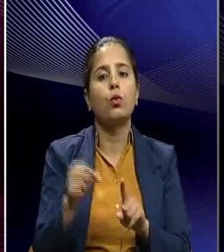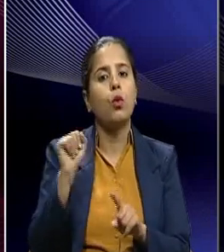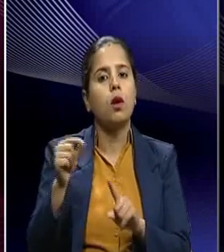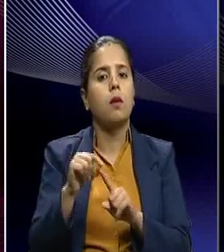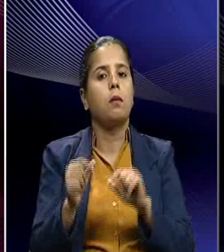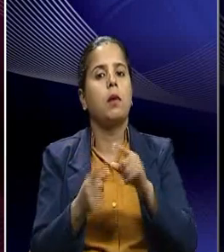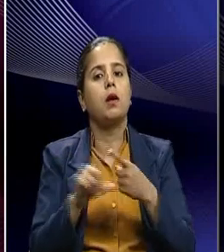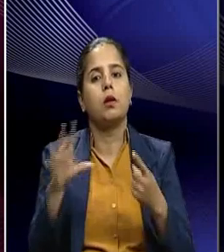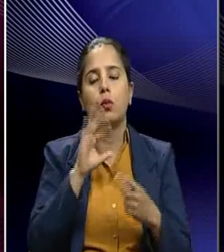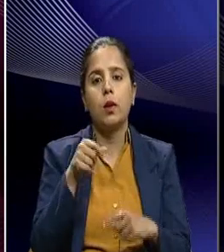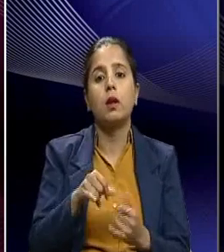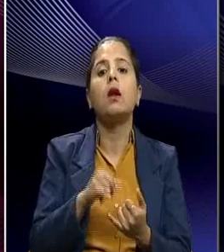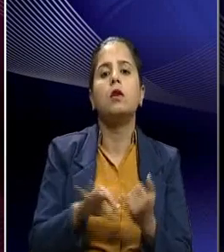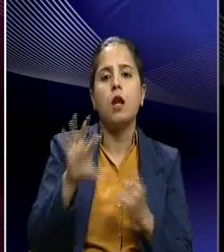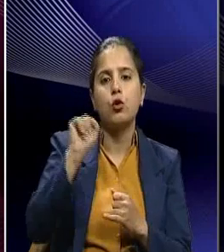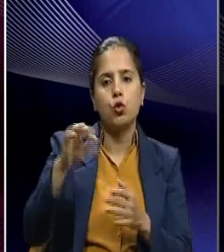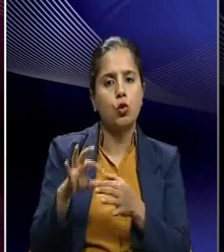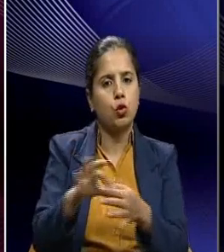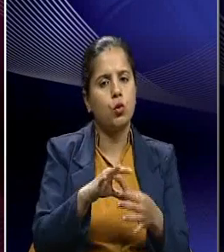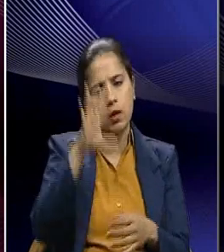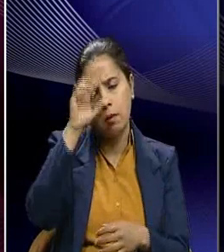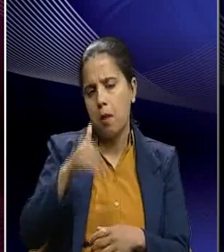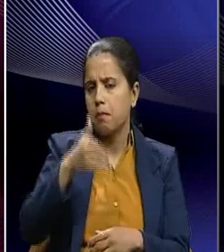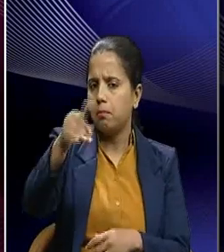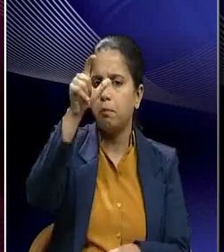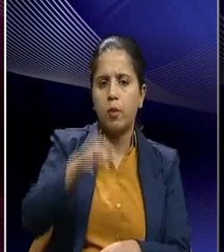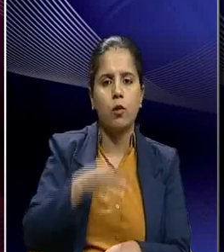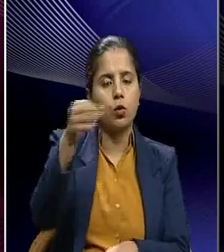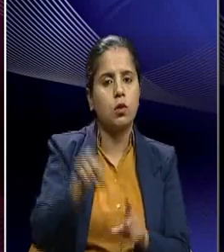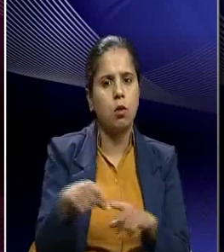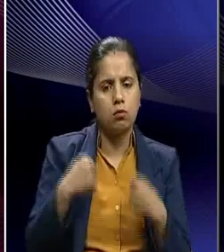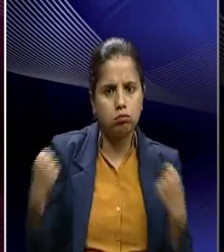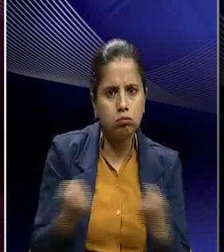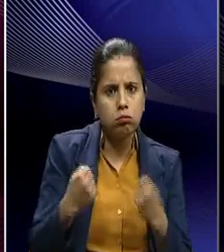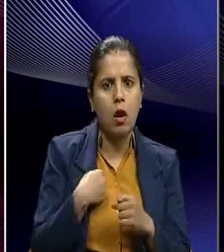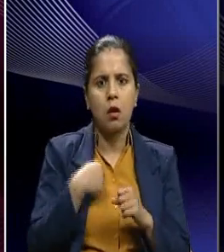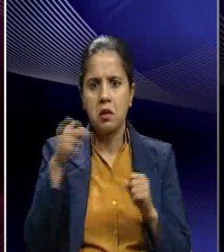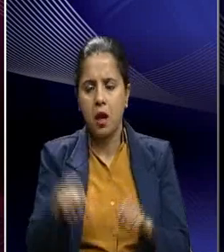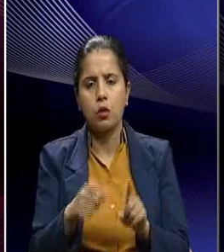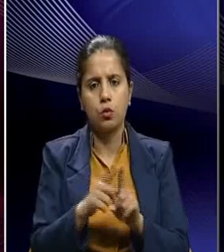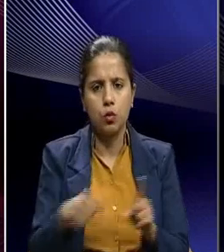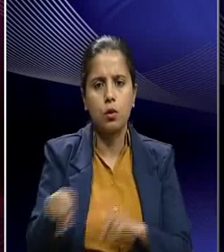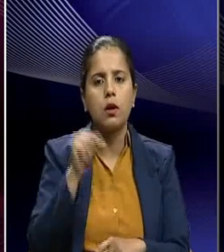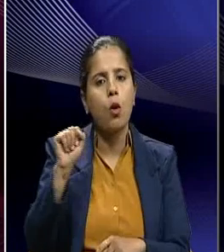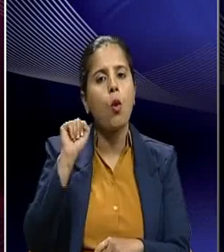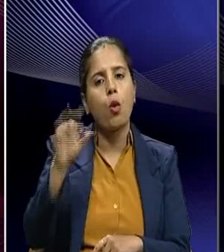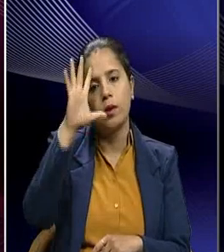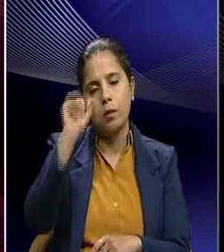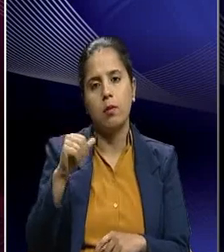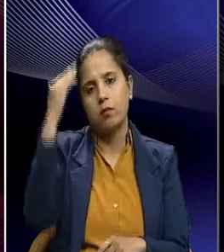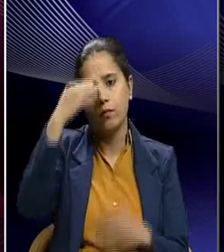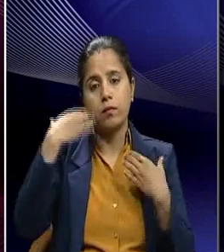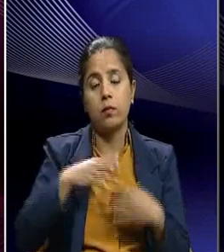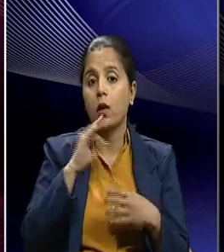and the statue of unity will continue to remind the future generations of the courage, capability and resolve of Sardar Patel which